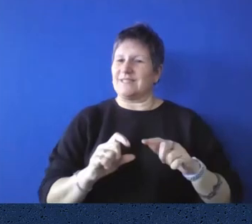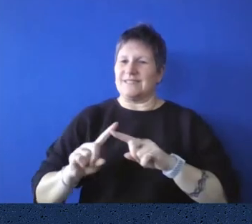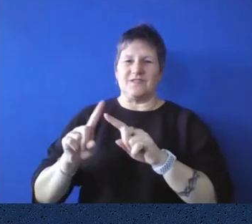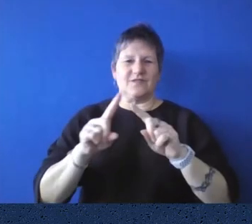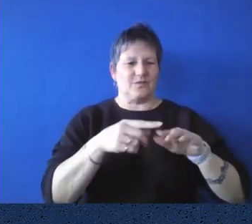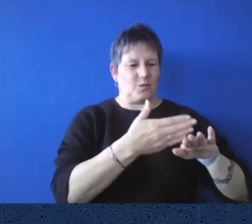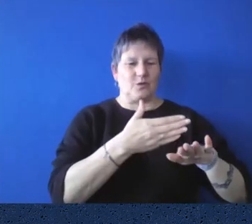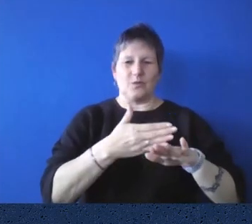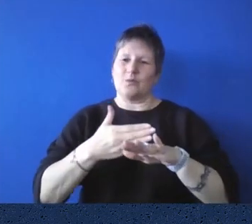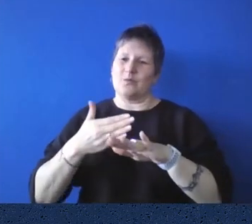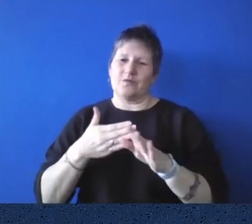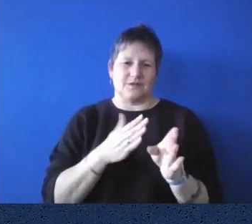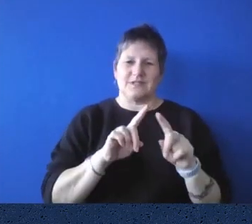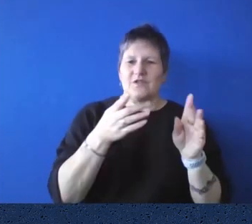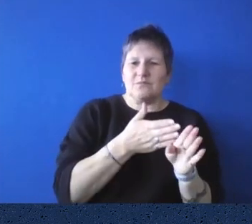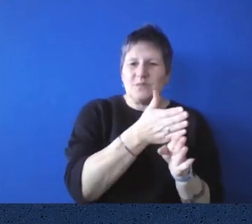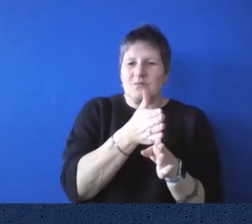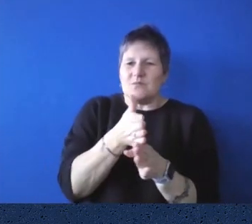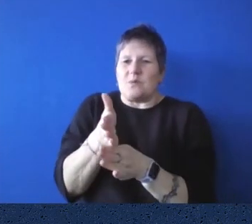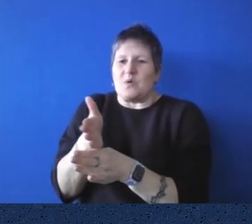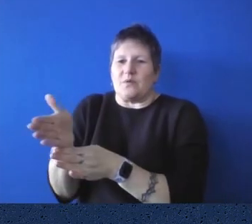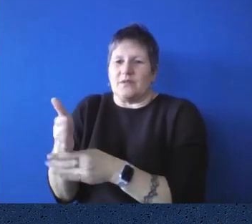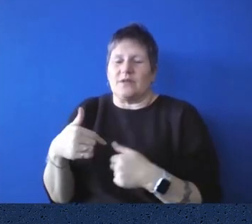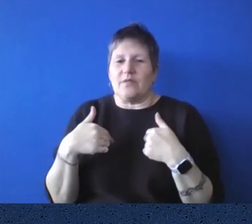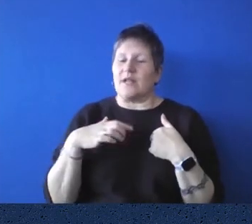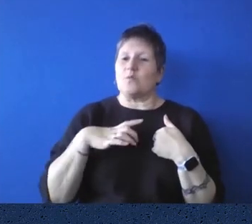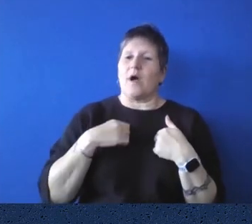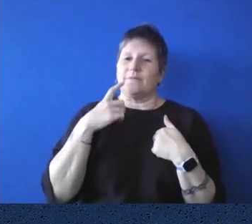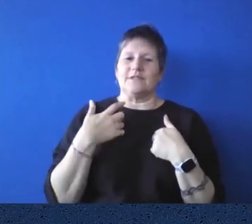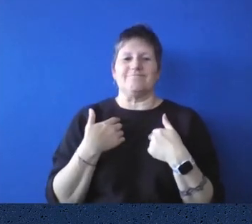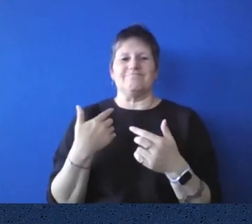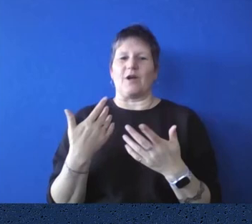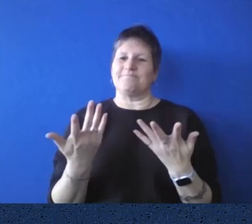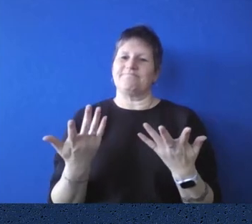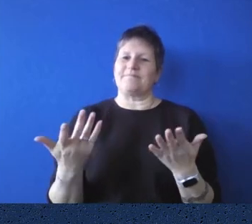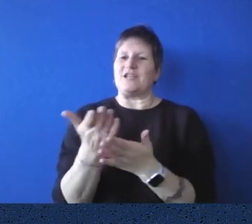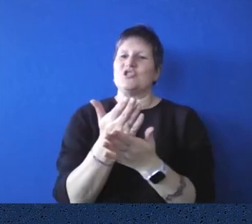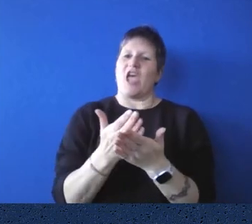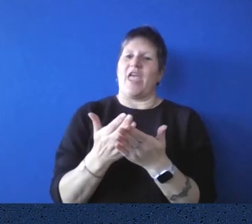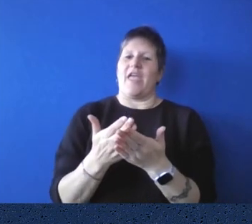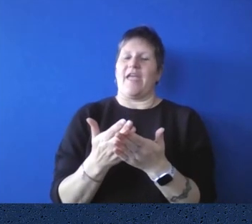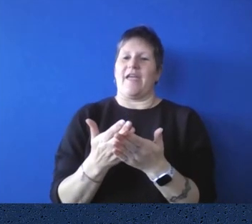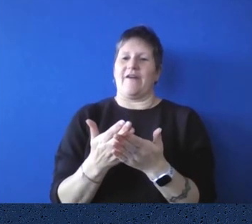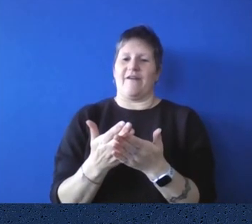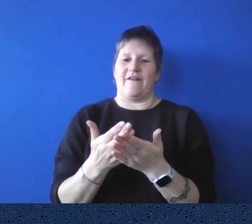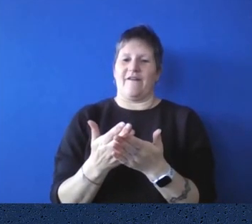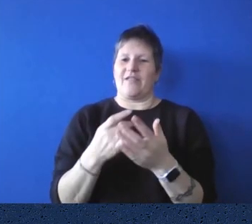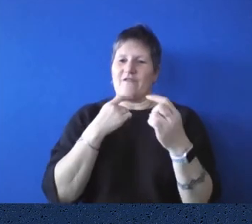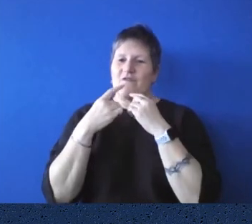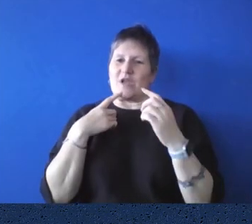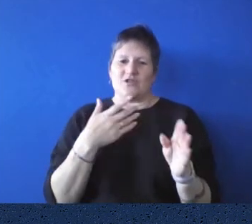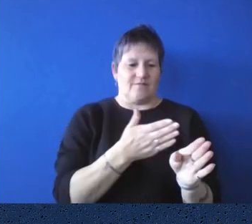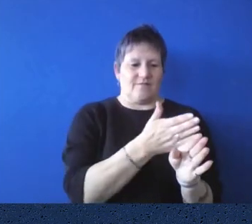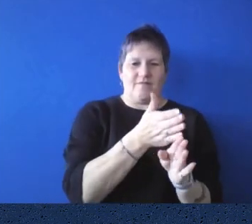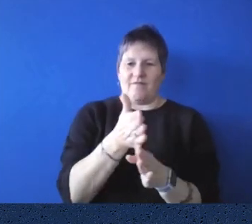really, I think that's how we love sharing the love, isn't it? That we work across the three units and we skill up